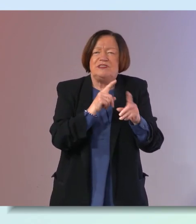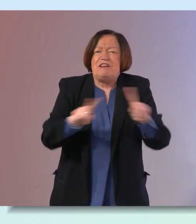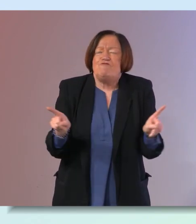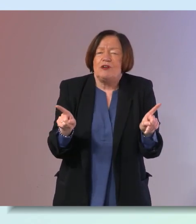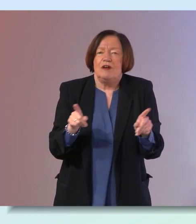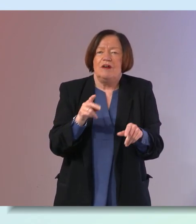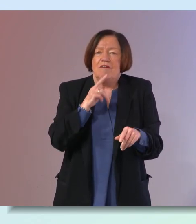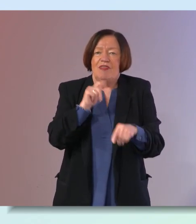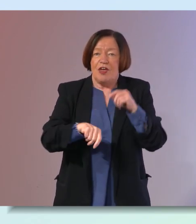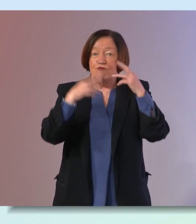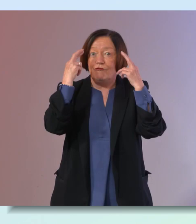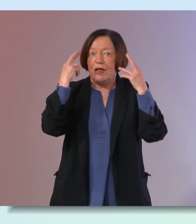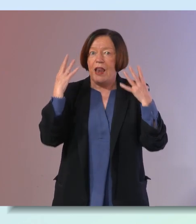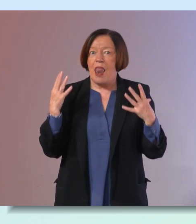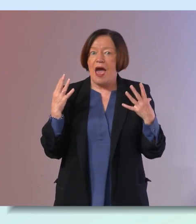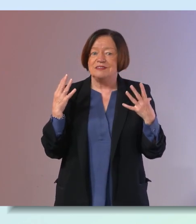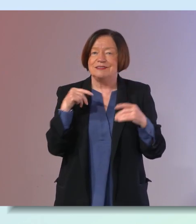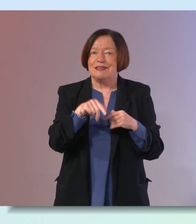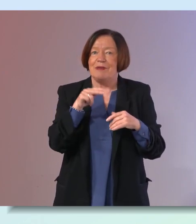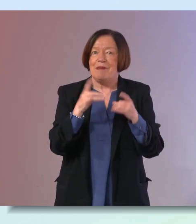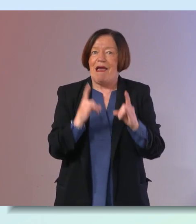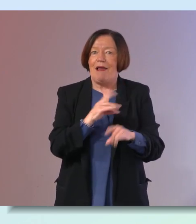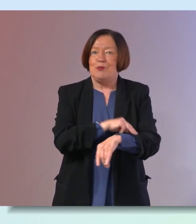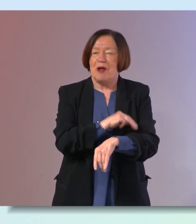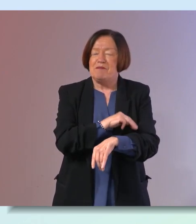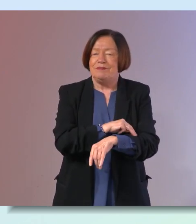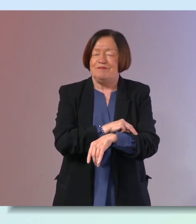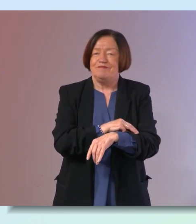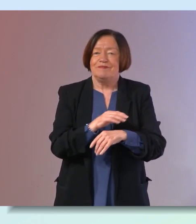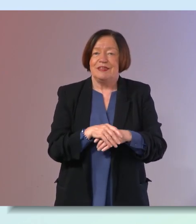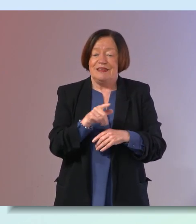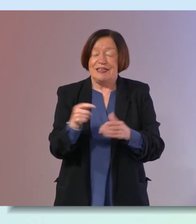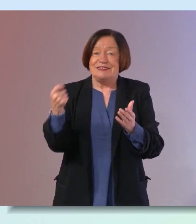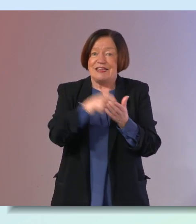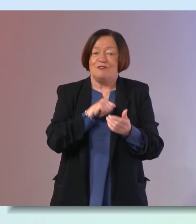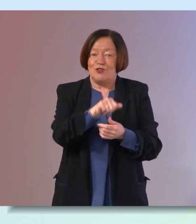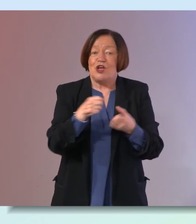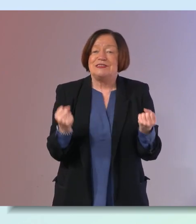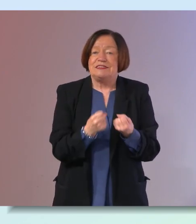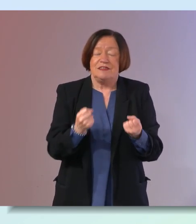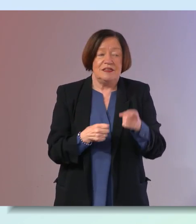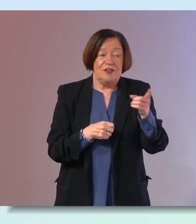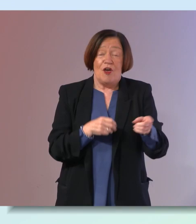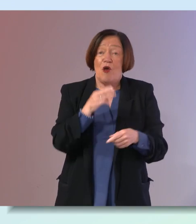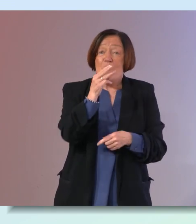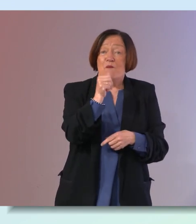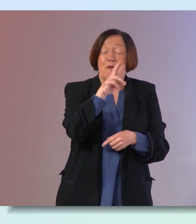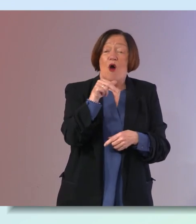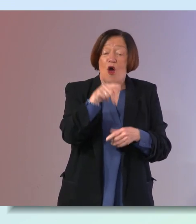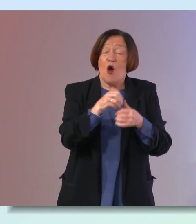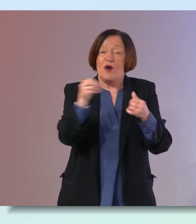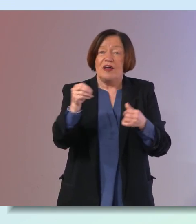rather than realizing that this may be a health condition that is contributing to their symptoms so the whole thing is not